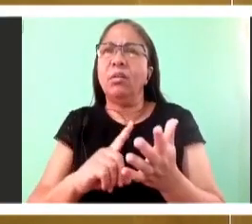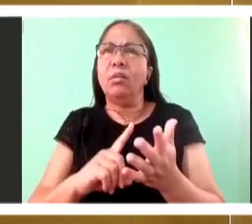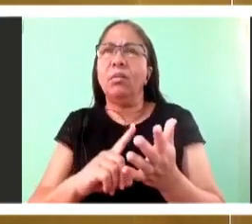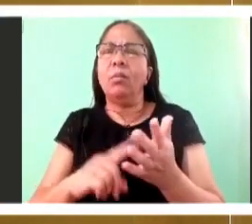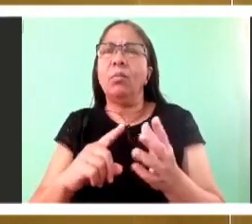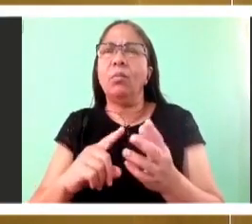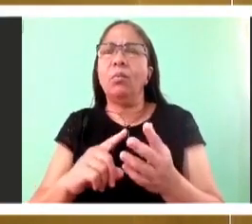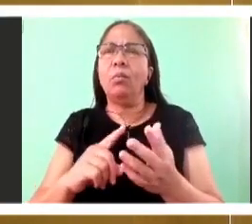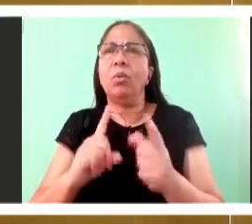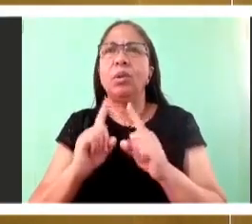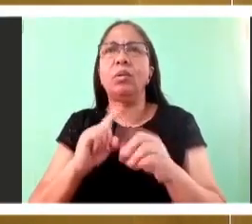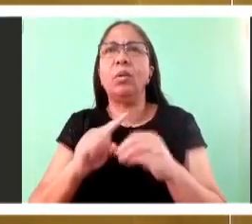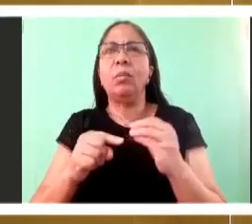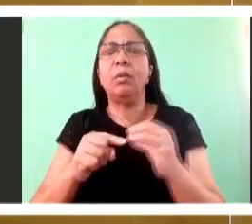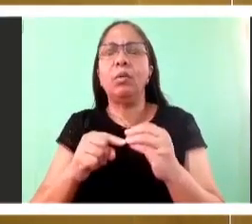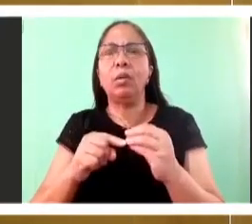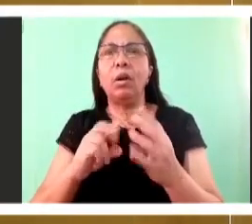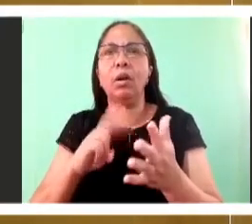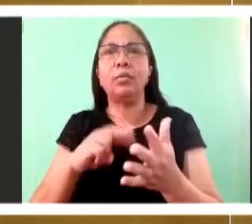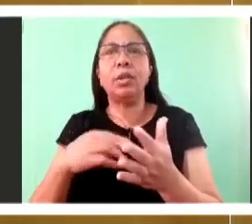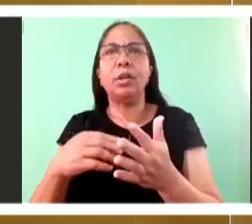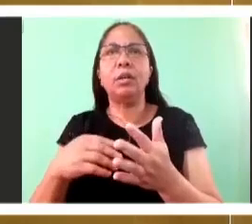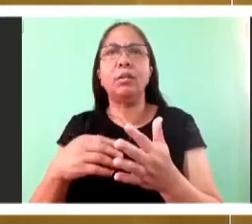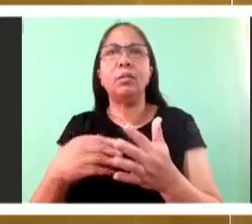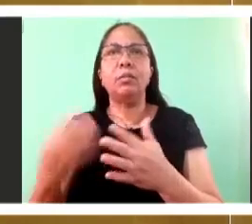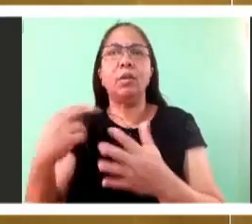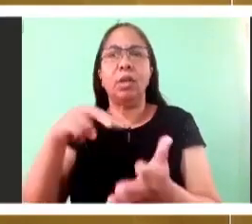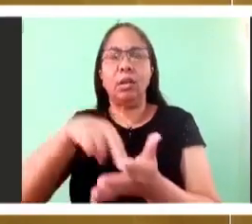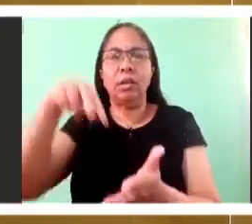in the, there's a big word,